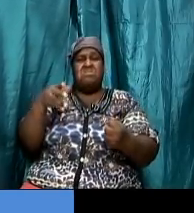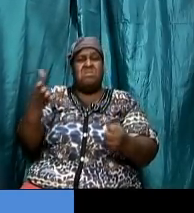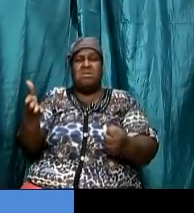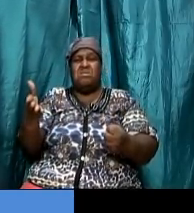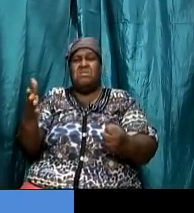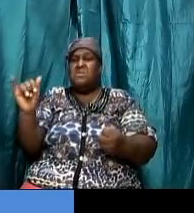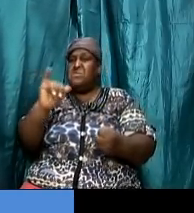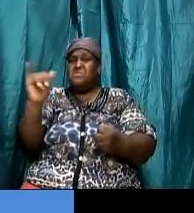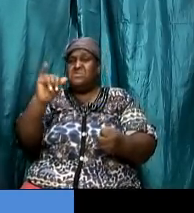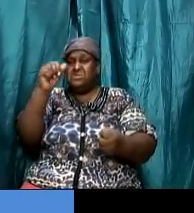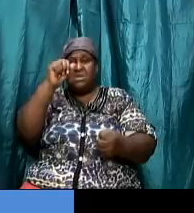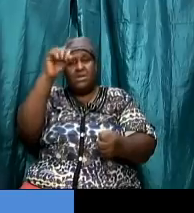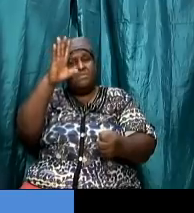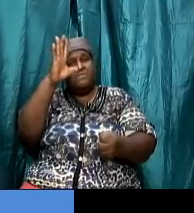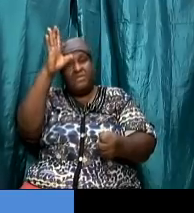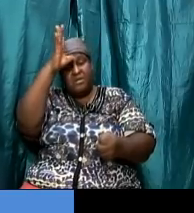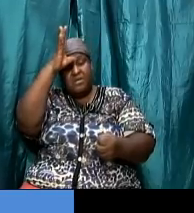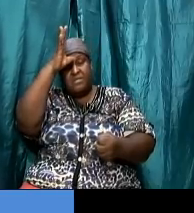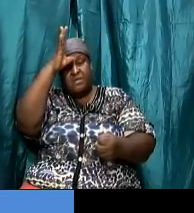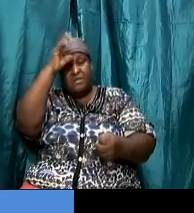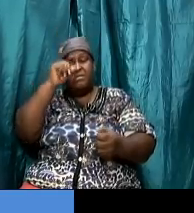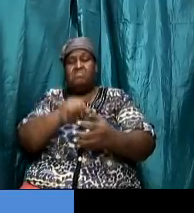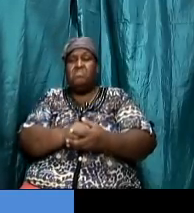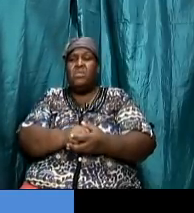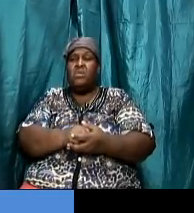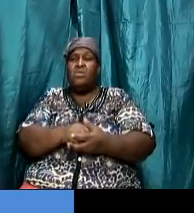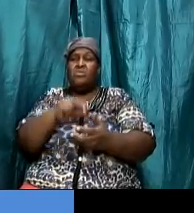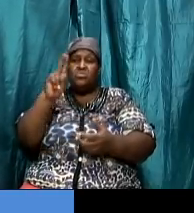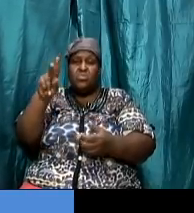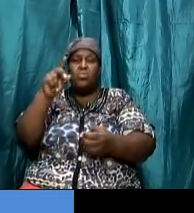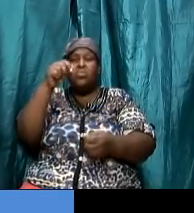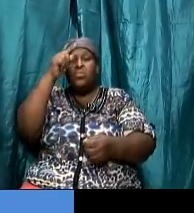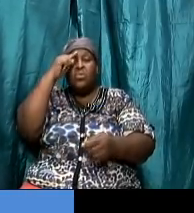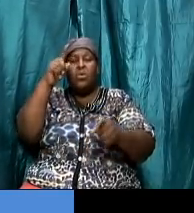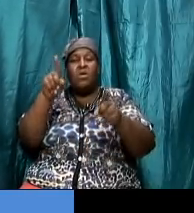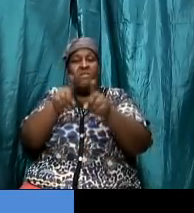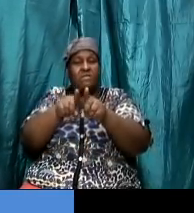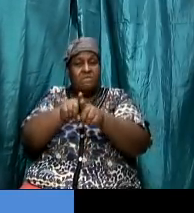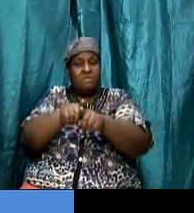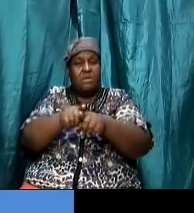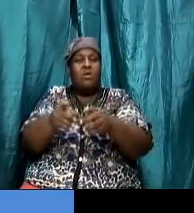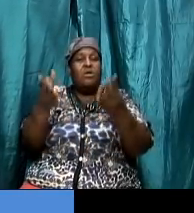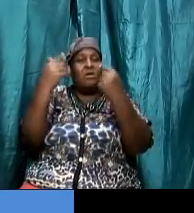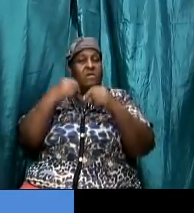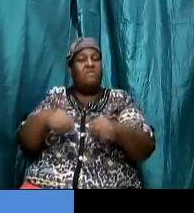ishmael and isaac because the two covenants come from the same god